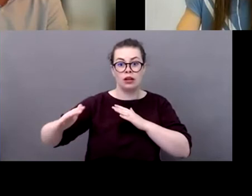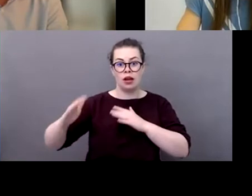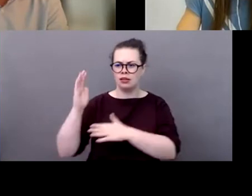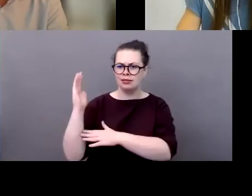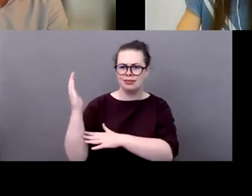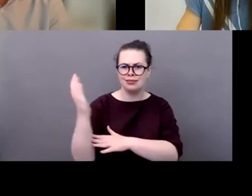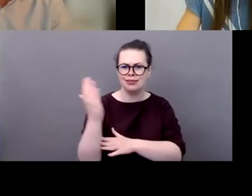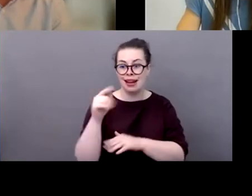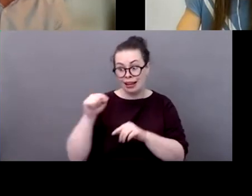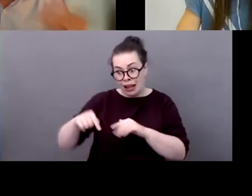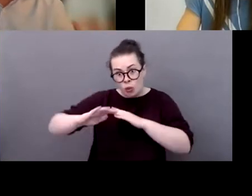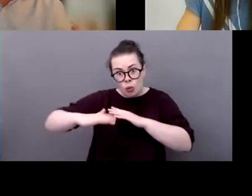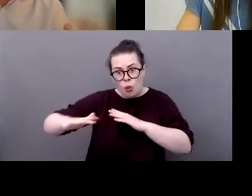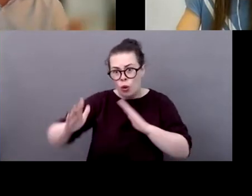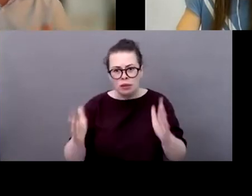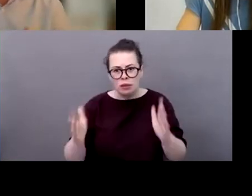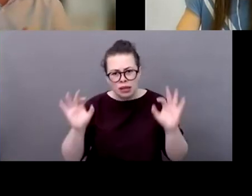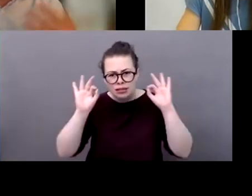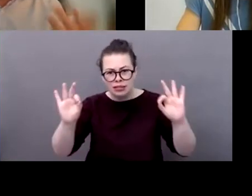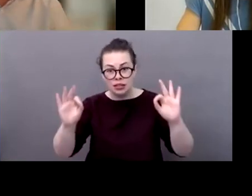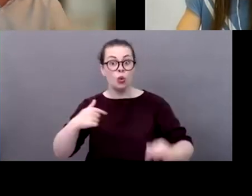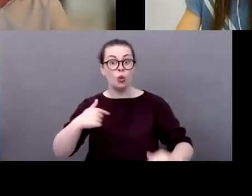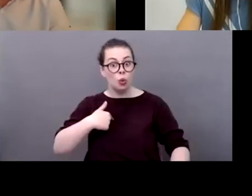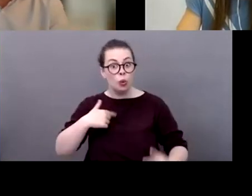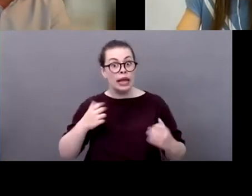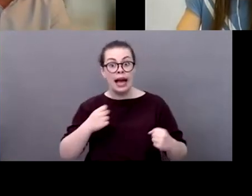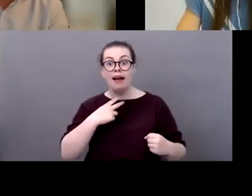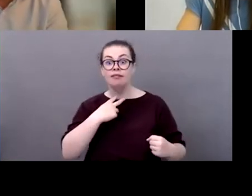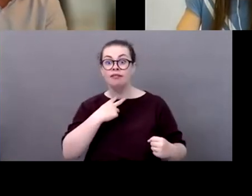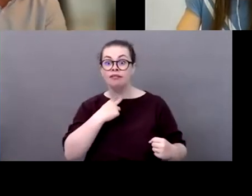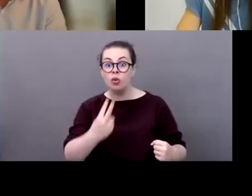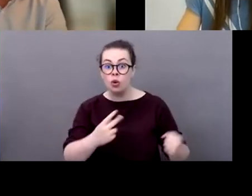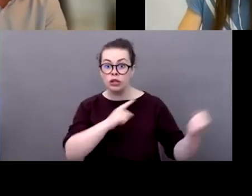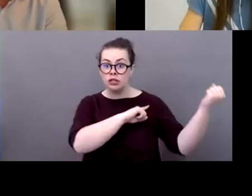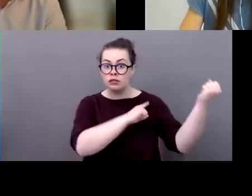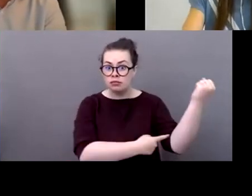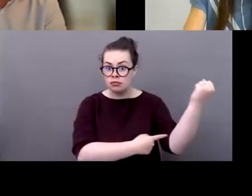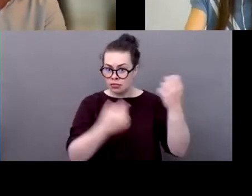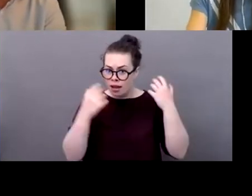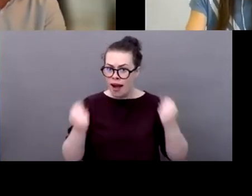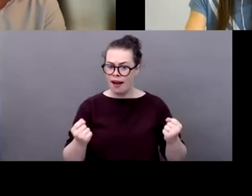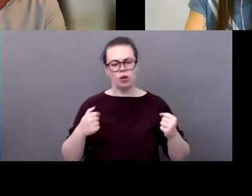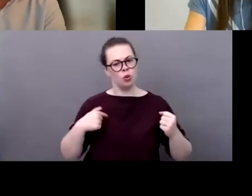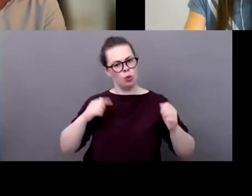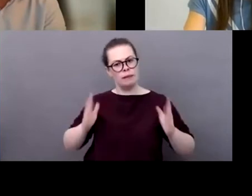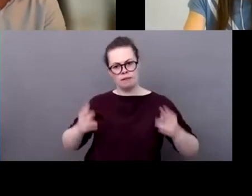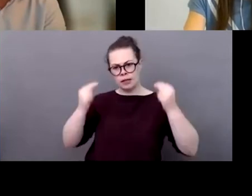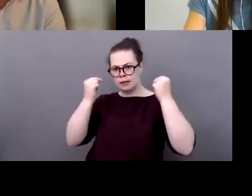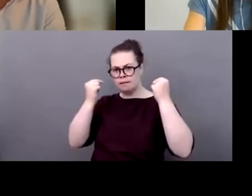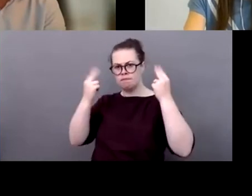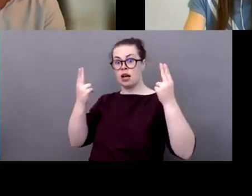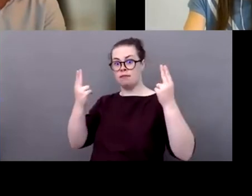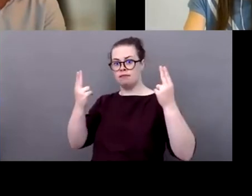i think let's be imaginative and let's be open to partnership would be my would be my closing remark